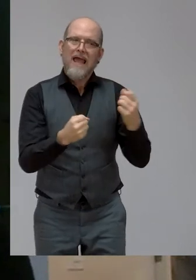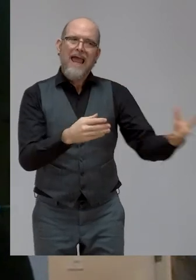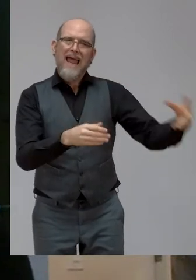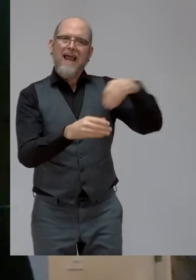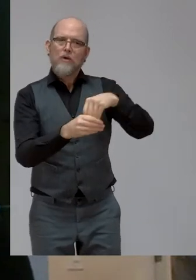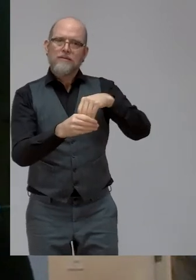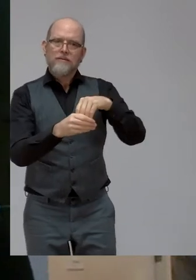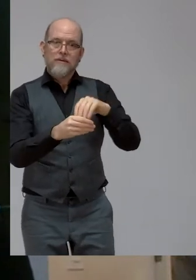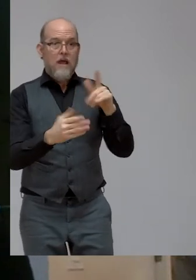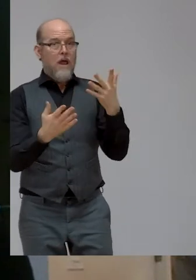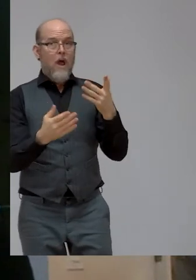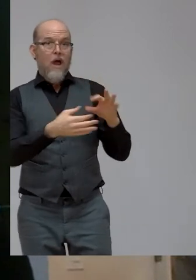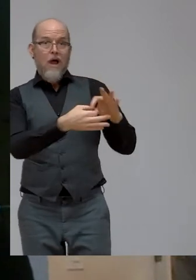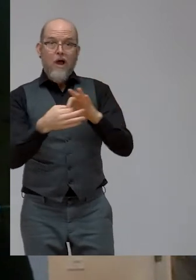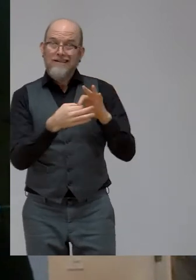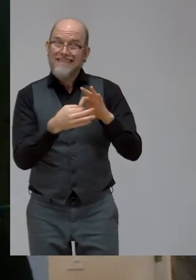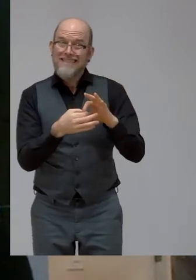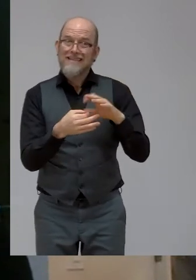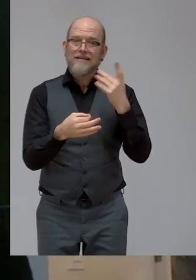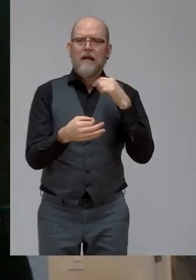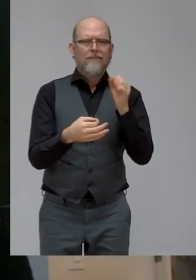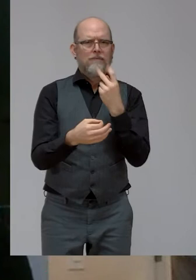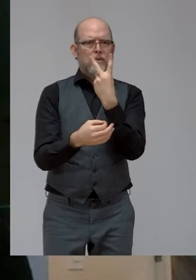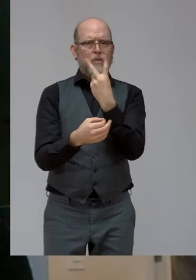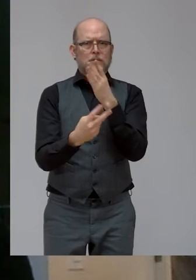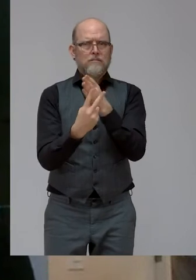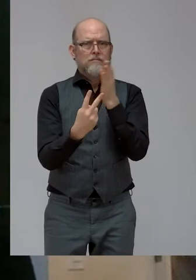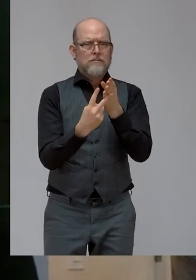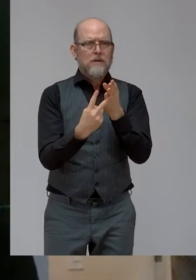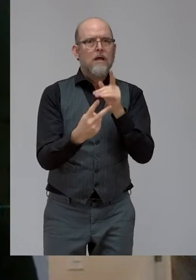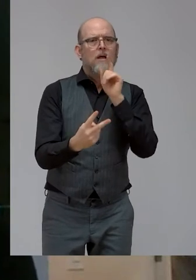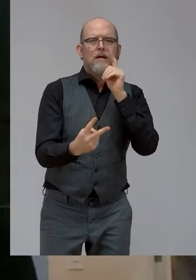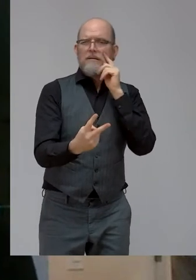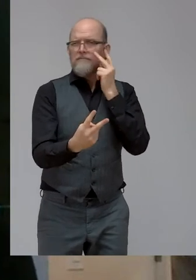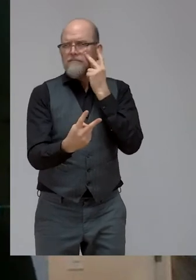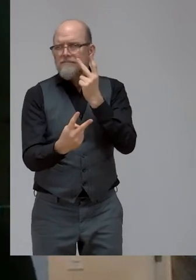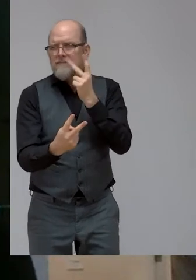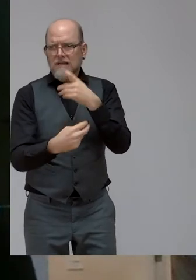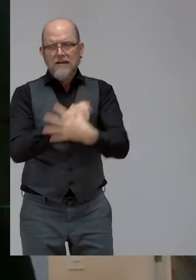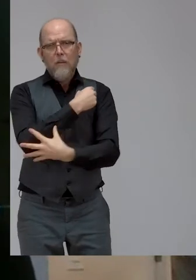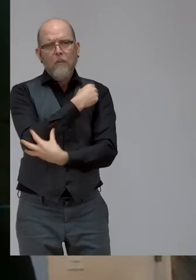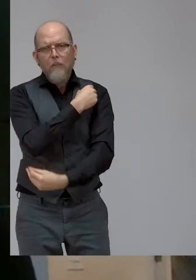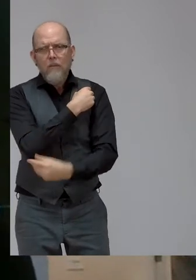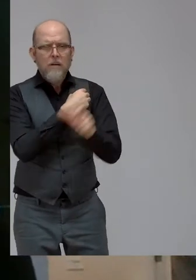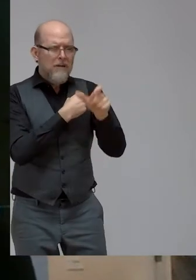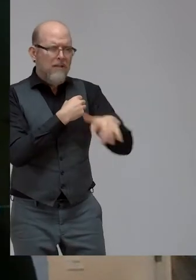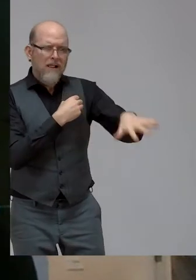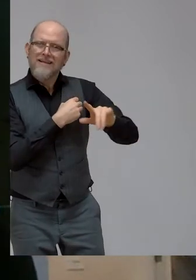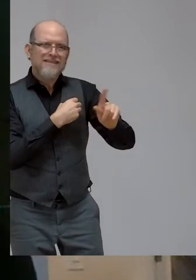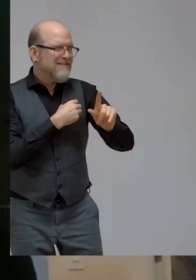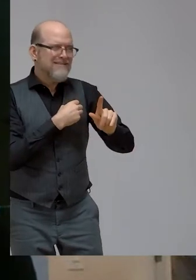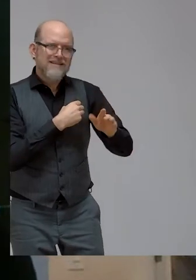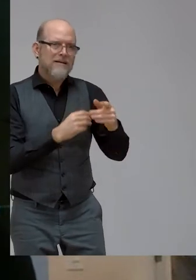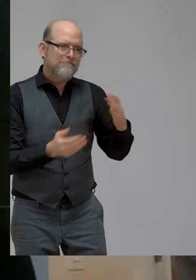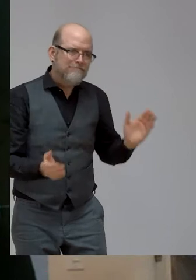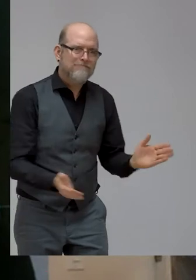extreme poverty and promoting shared prosperity. Disability is a cross-cutting theme in